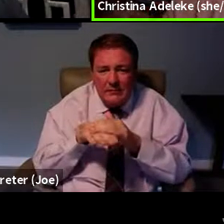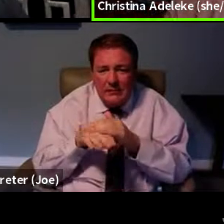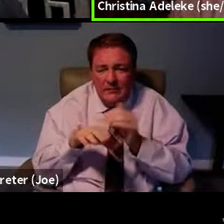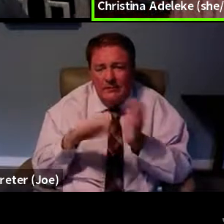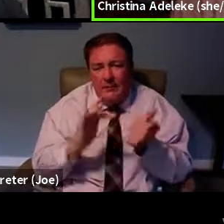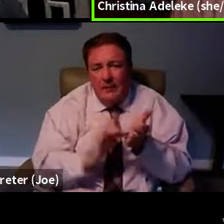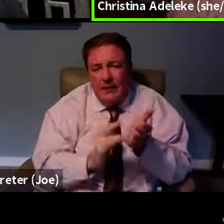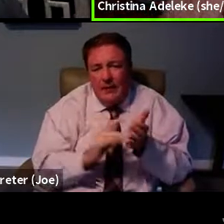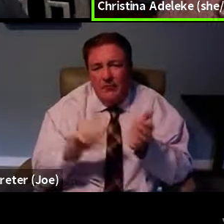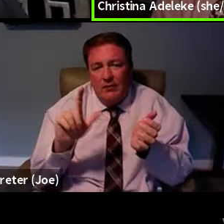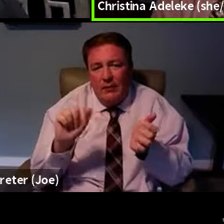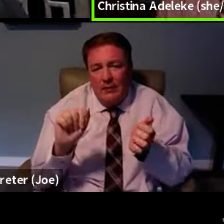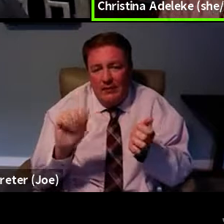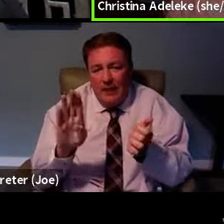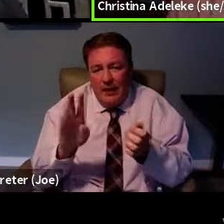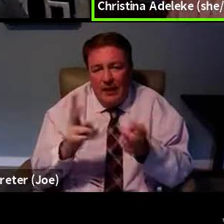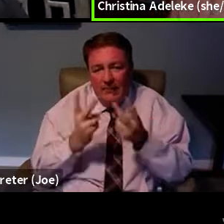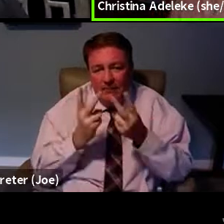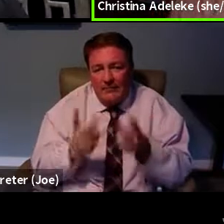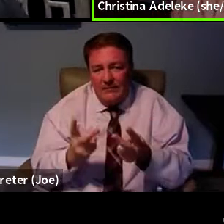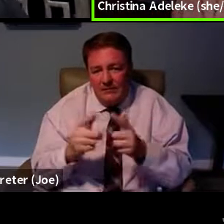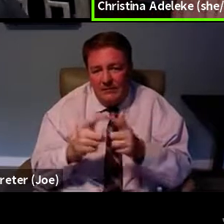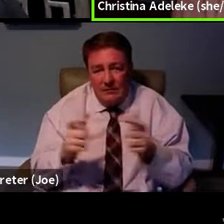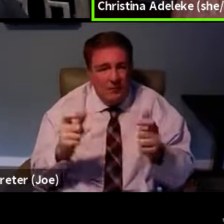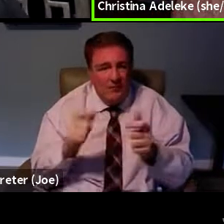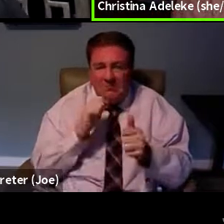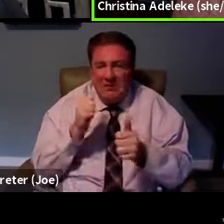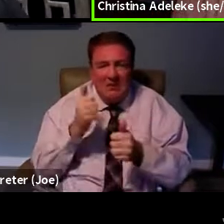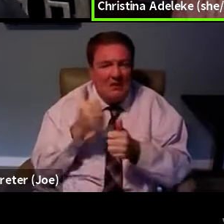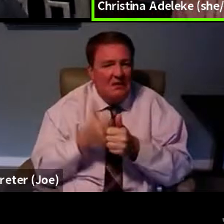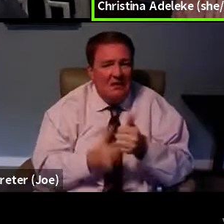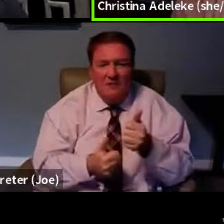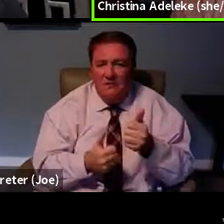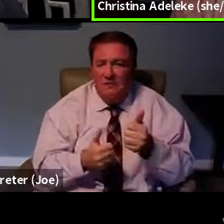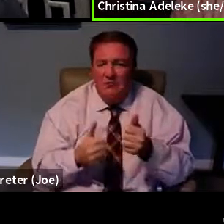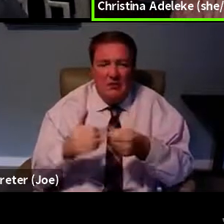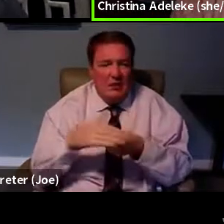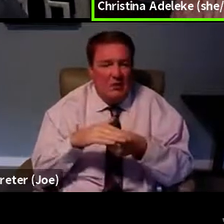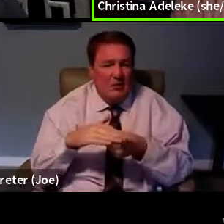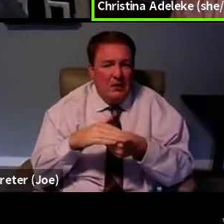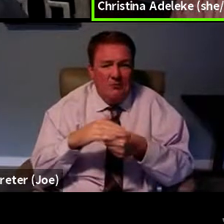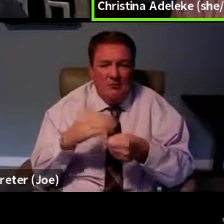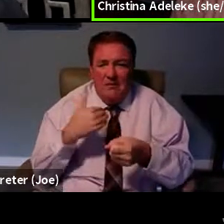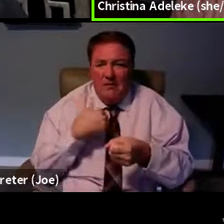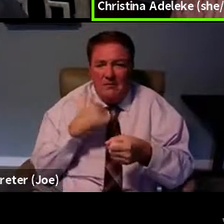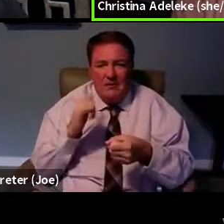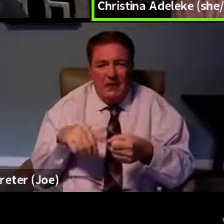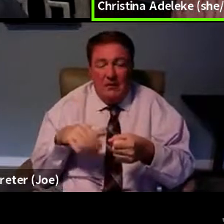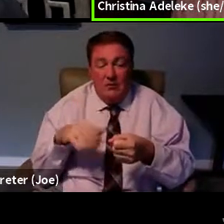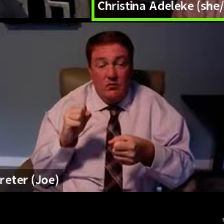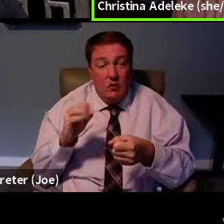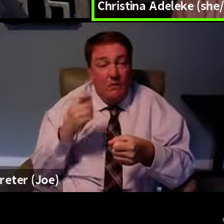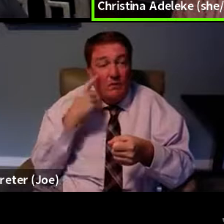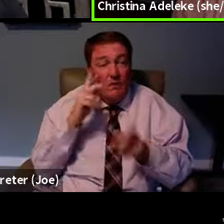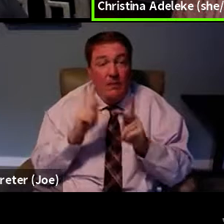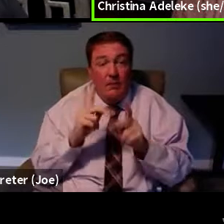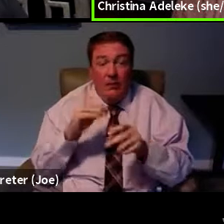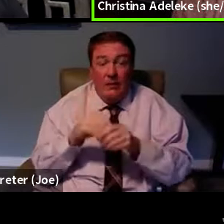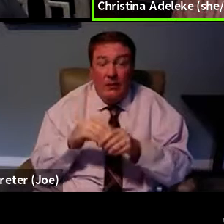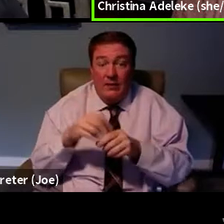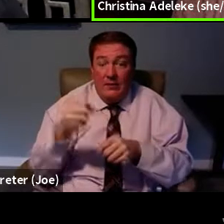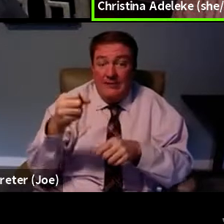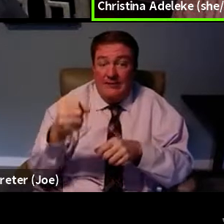all the lab visits and stuff, but not every jurisdiction is set up that way. So especially for folks in the South